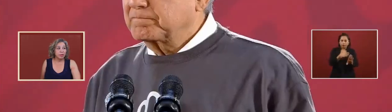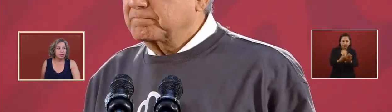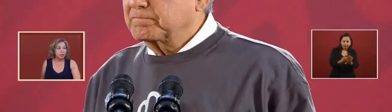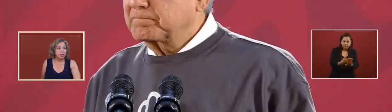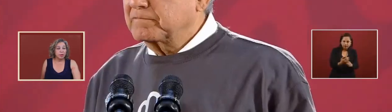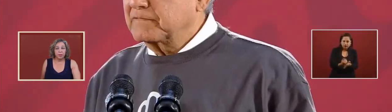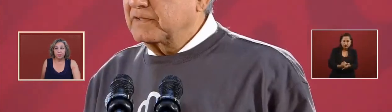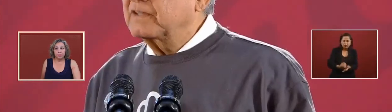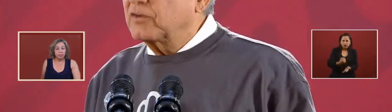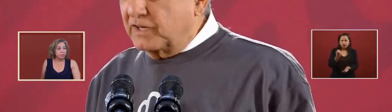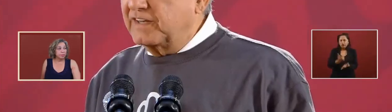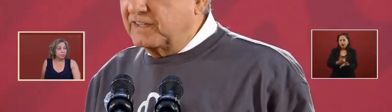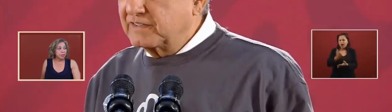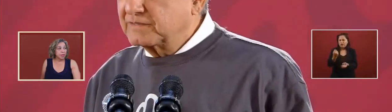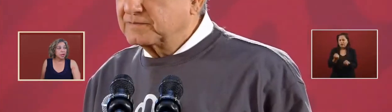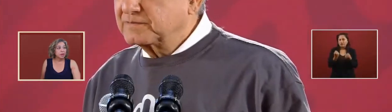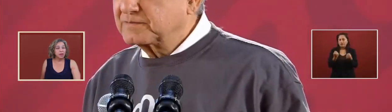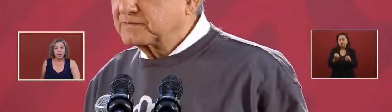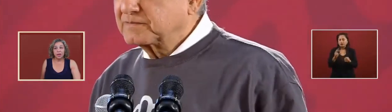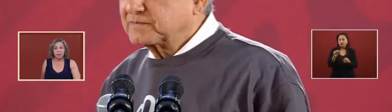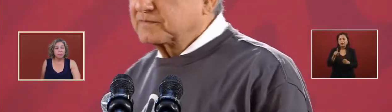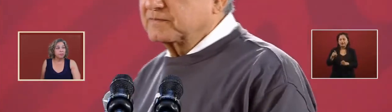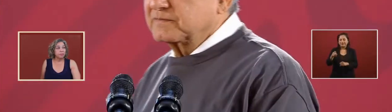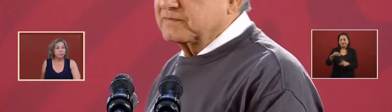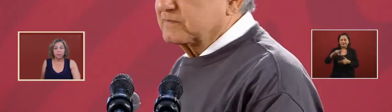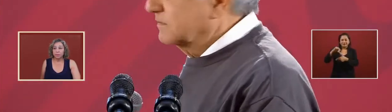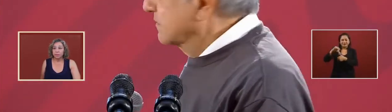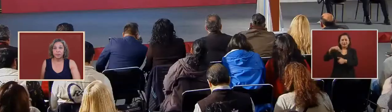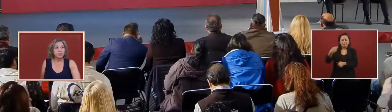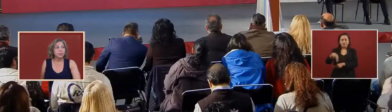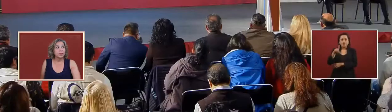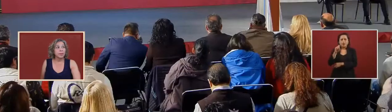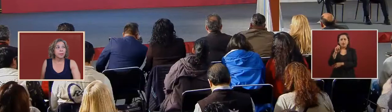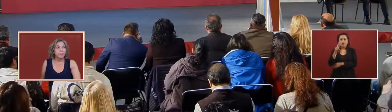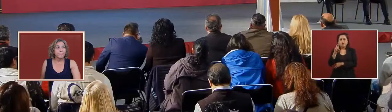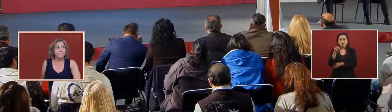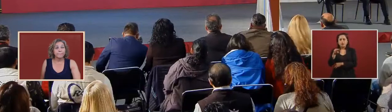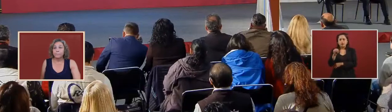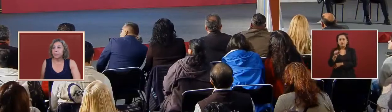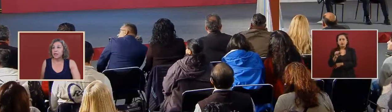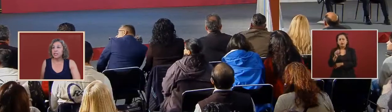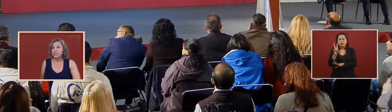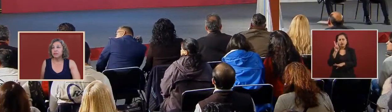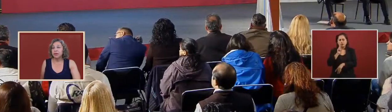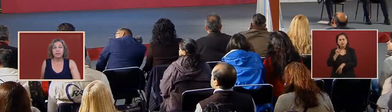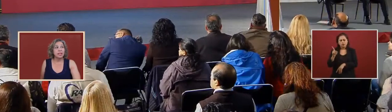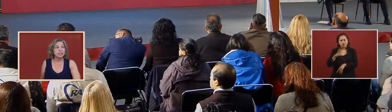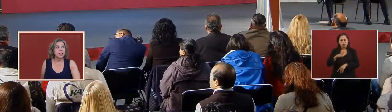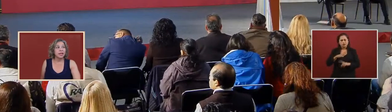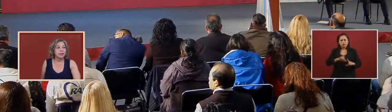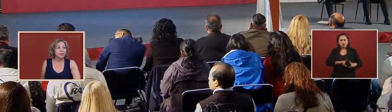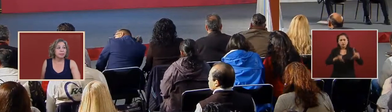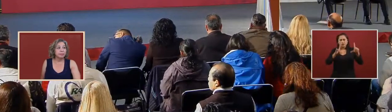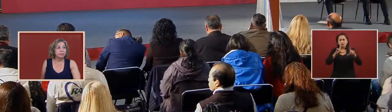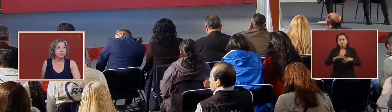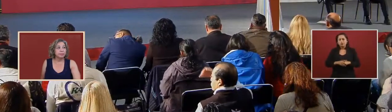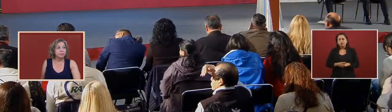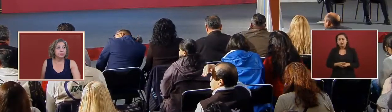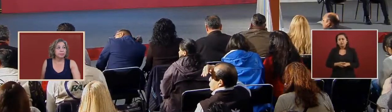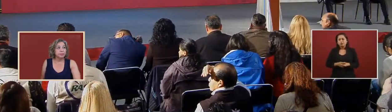in Lorena let's see if we have that slide